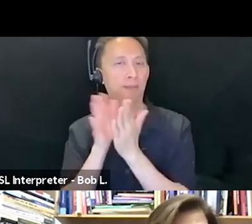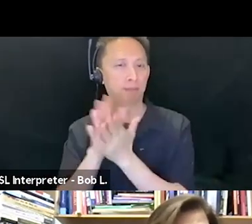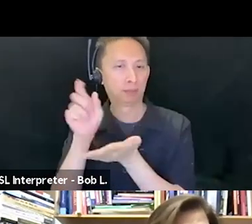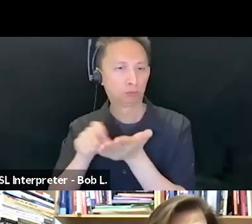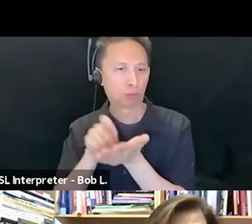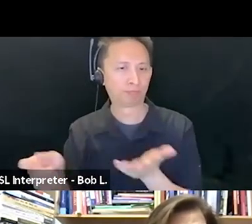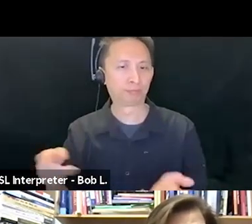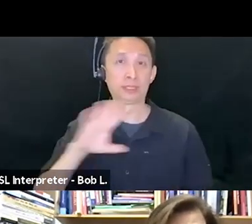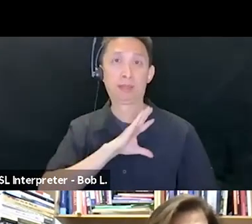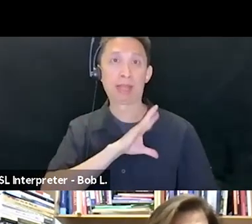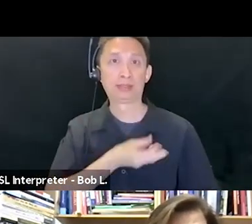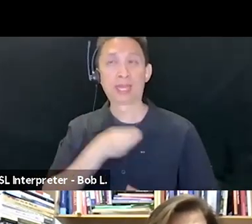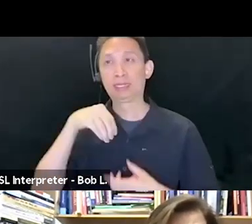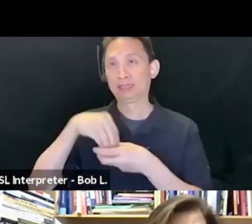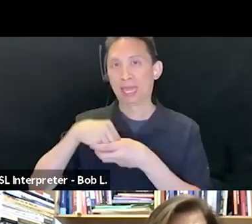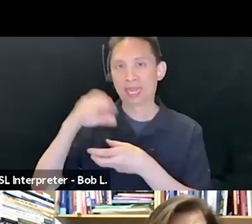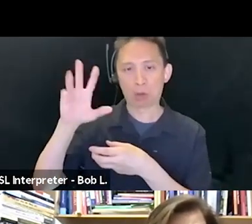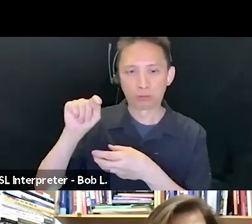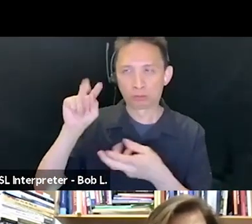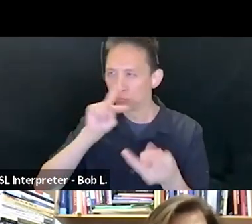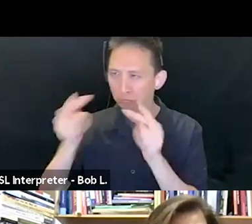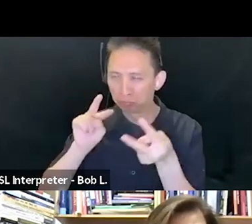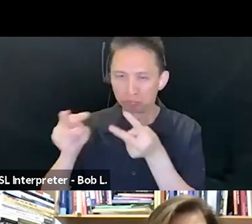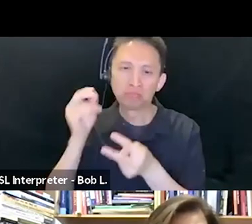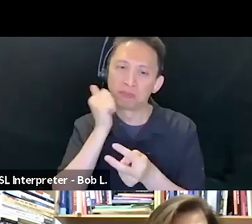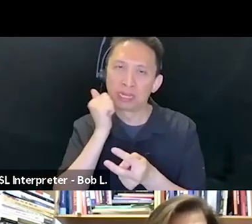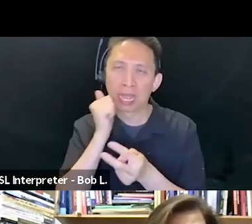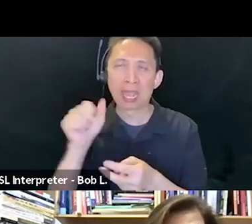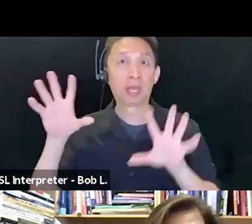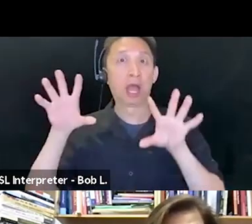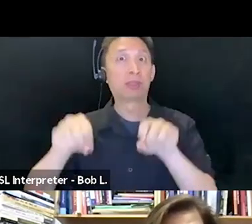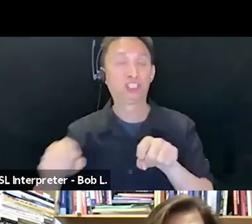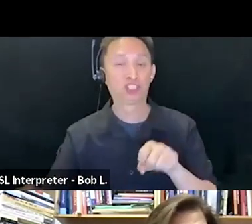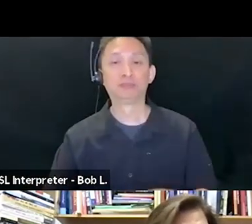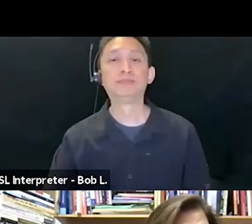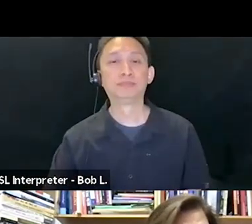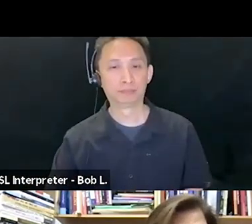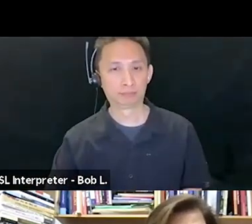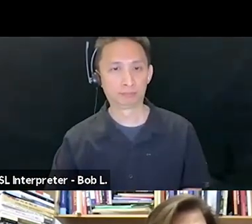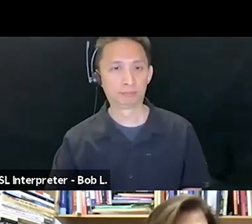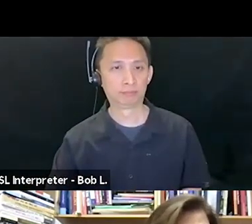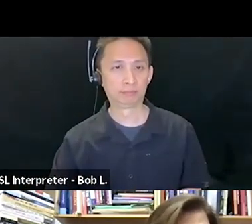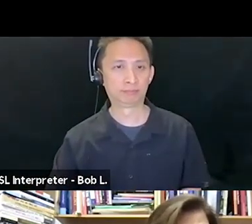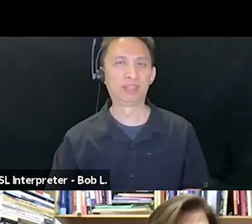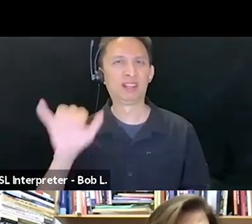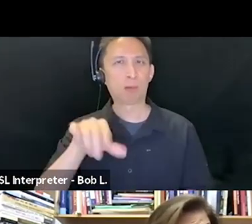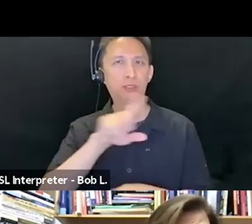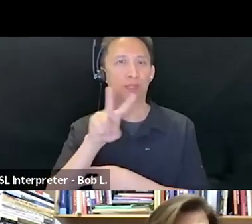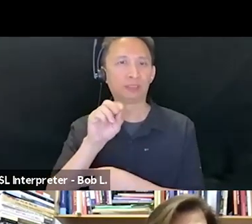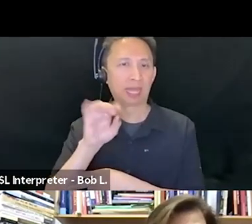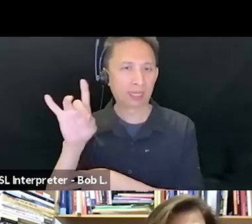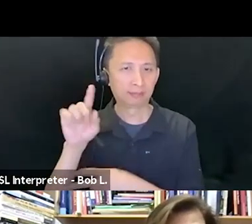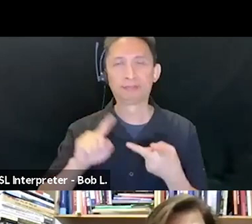Western, Occidentalism, Race and Imperial Culture, 2014. His important articles in critical